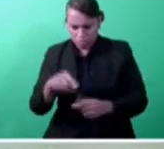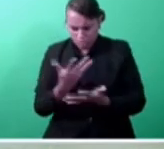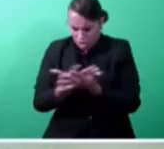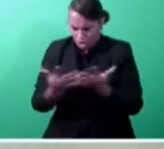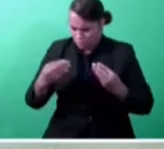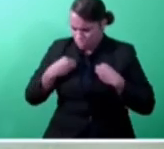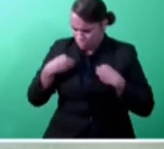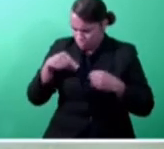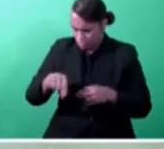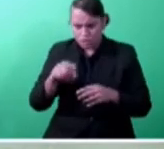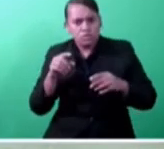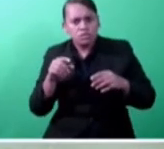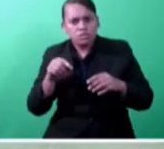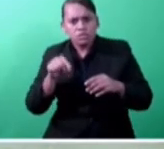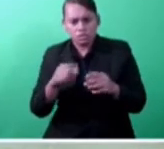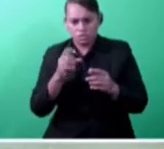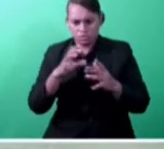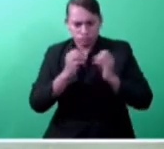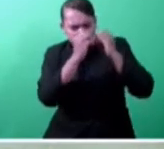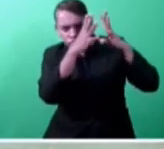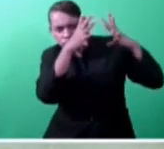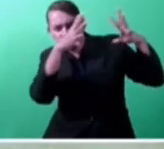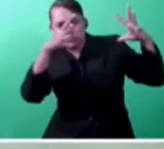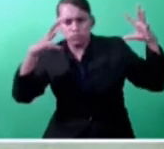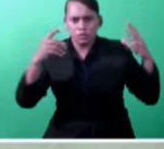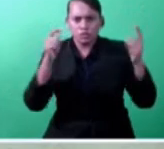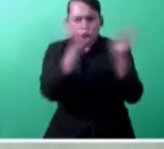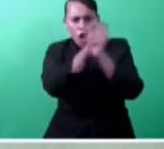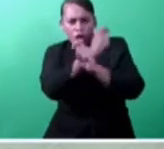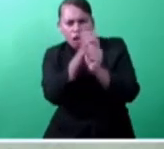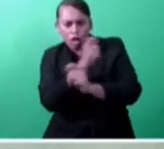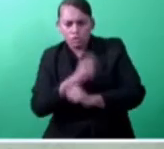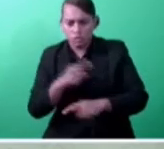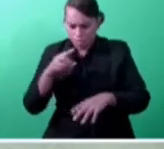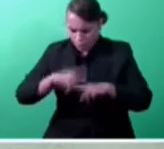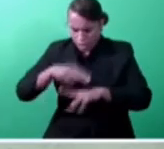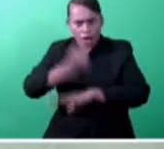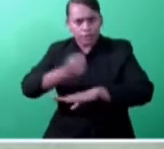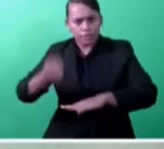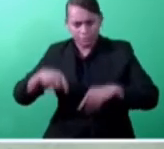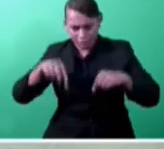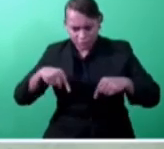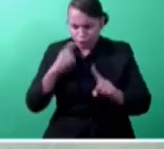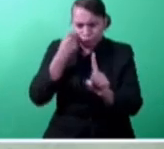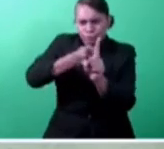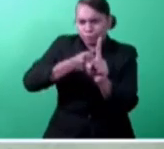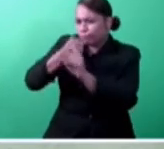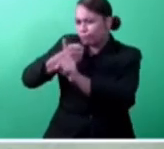part of the larger reforms that the Fijian Government is undertaking to enhance the doing business environment.